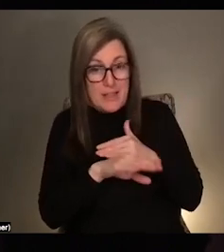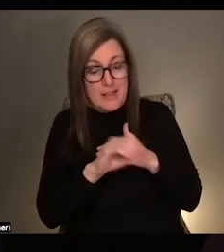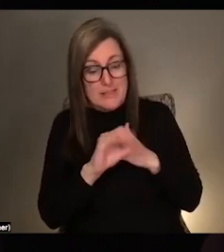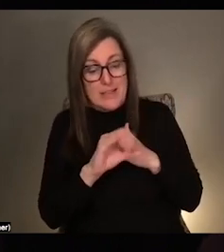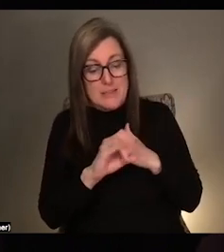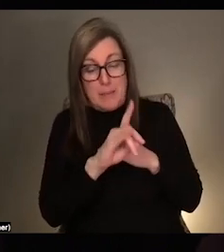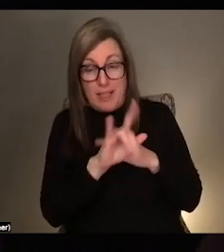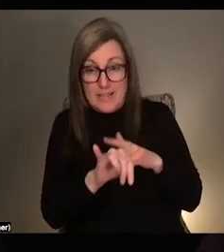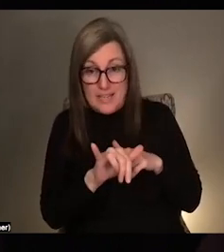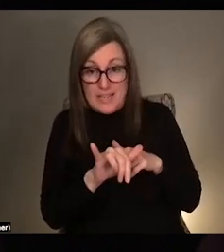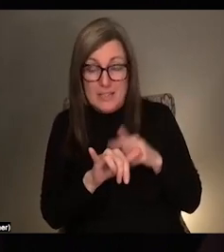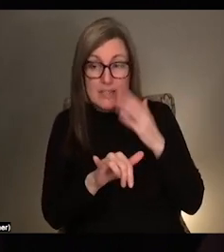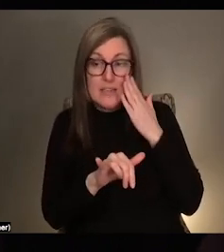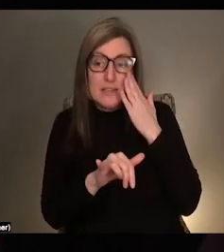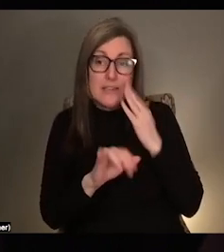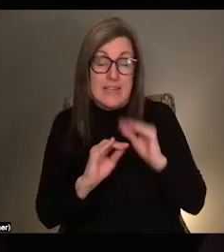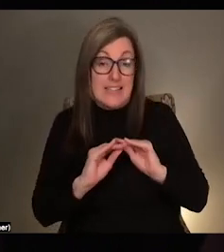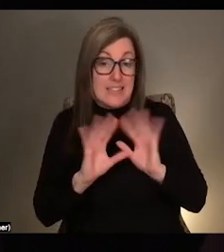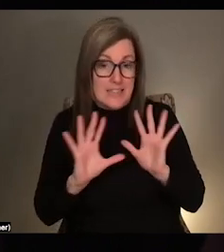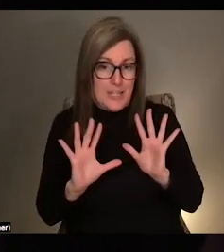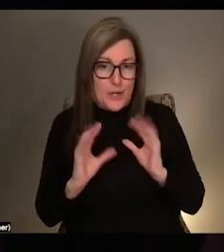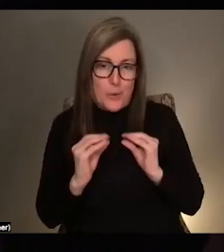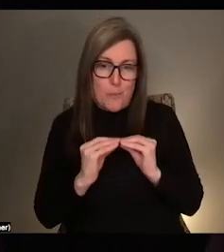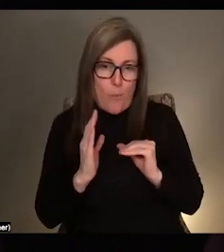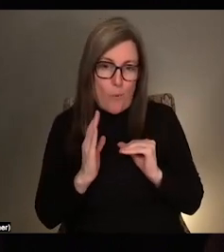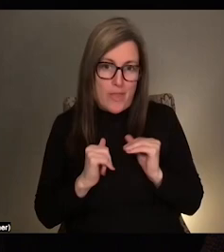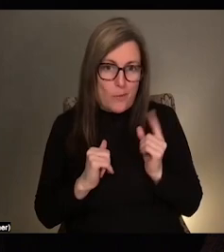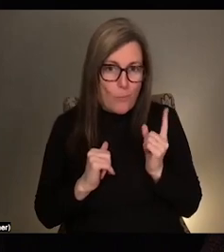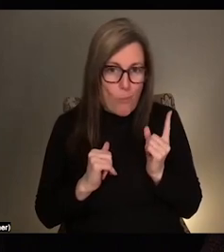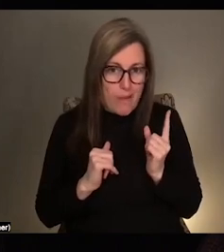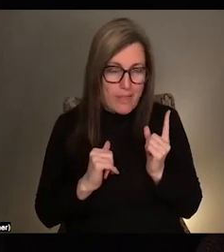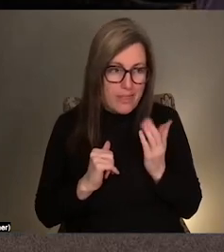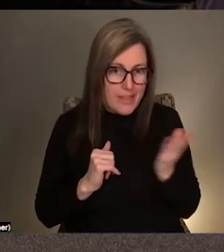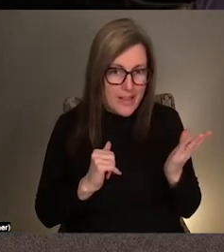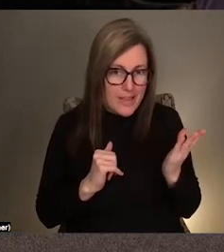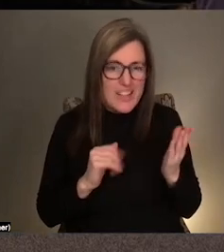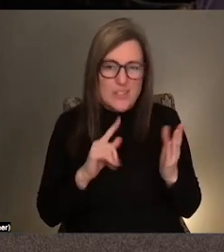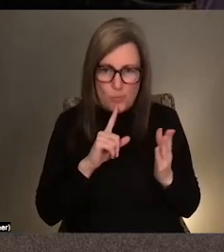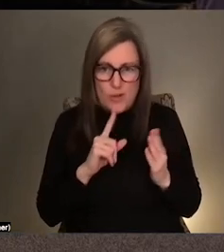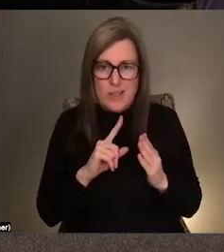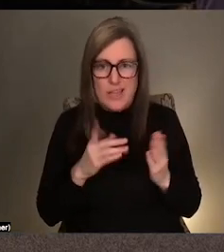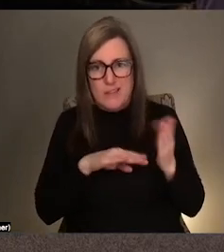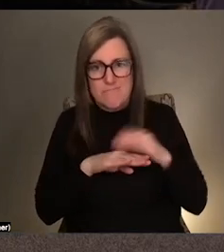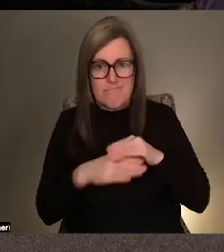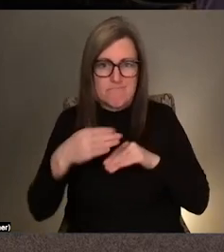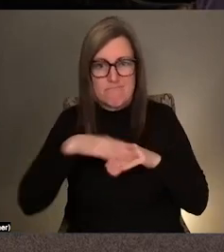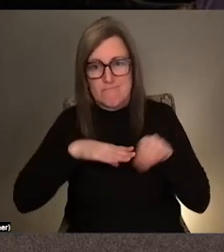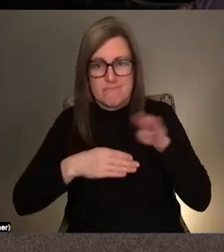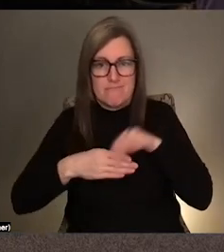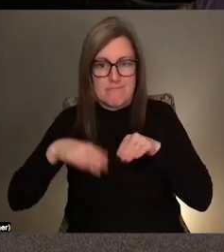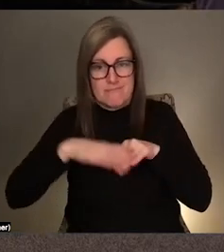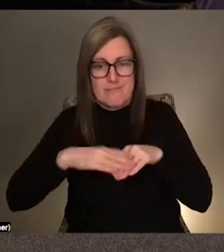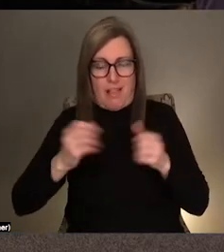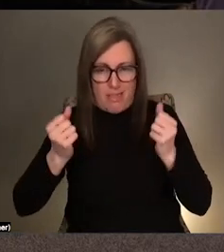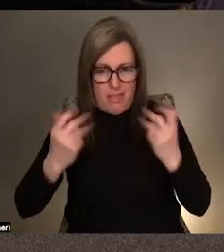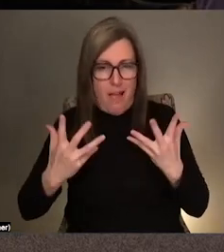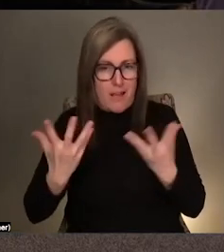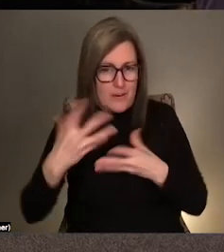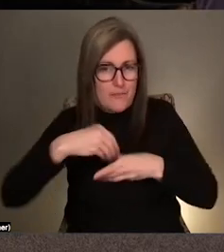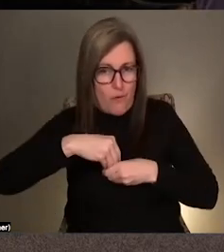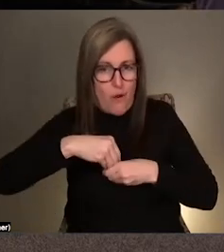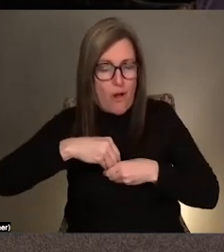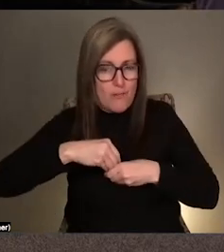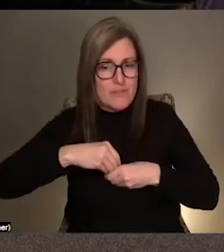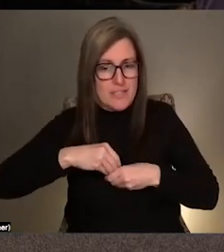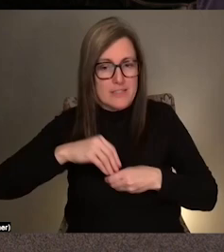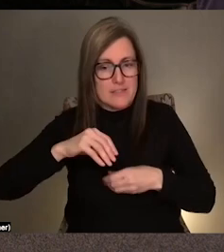a lot more complex of a process and that it's kind of opaque and it has this relationship to opacity as well.